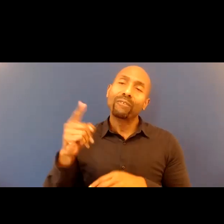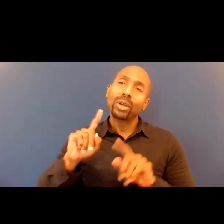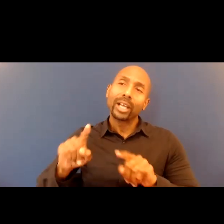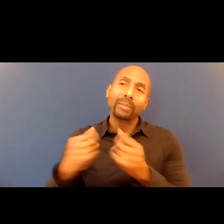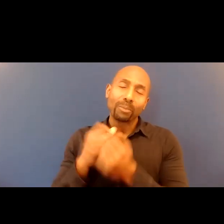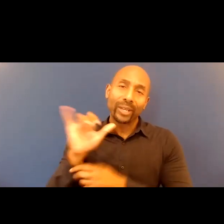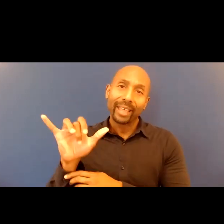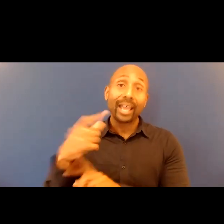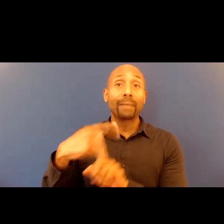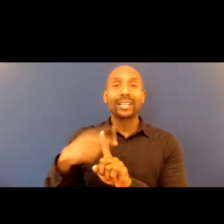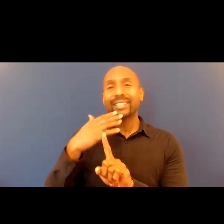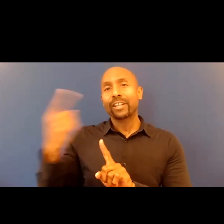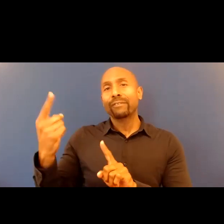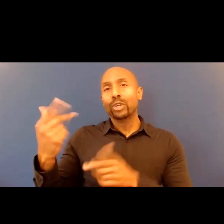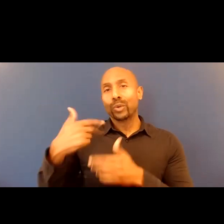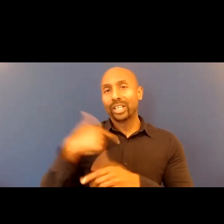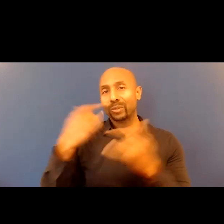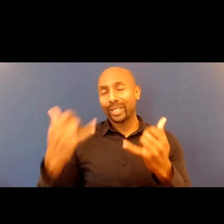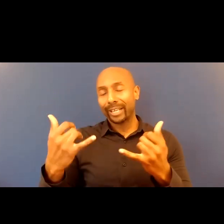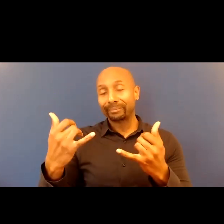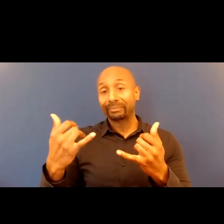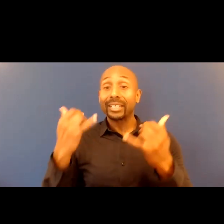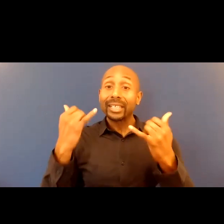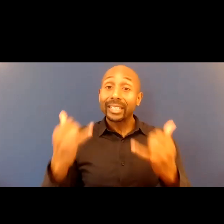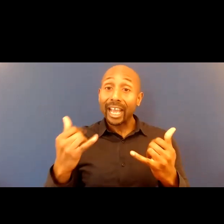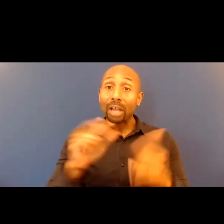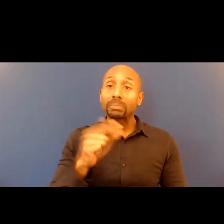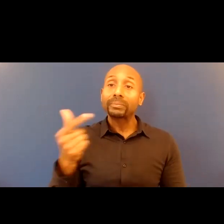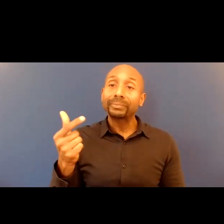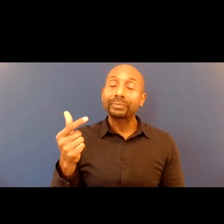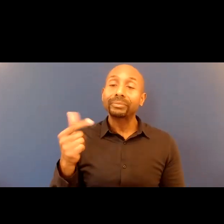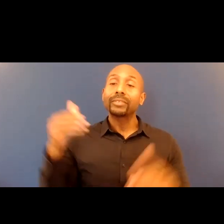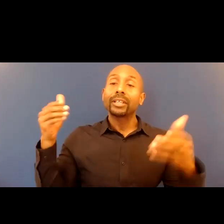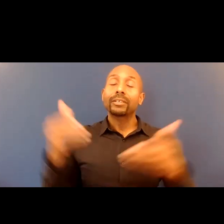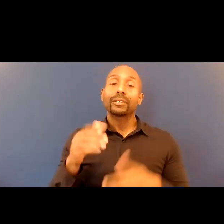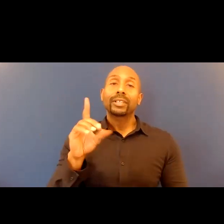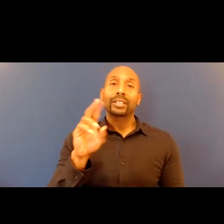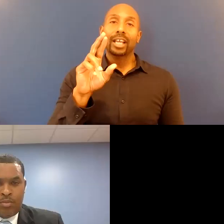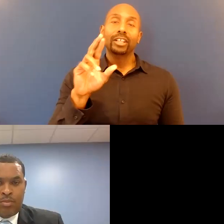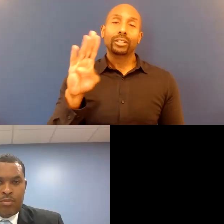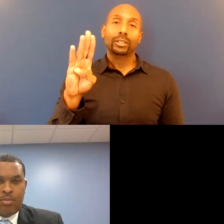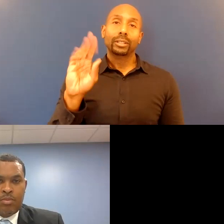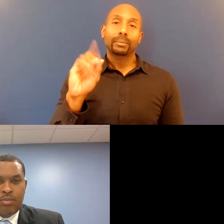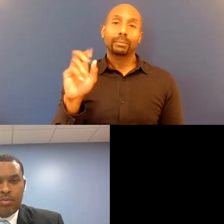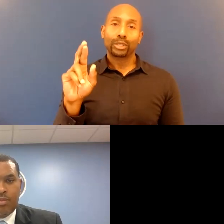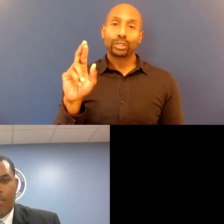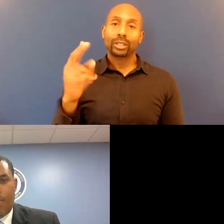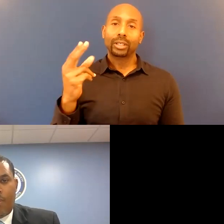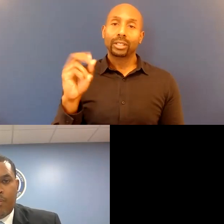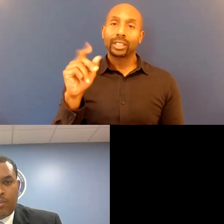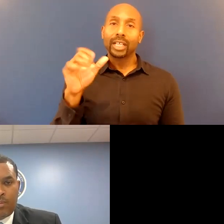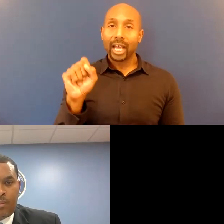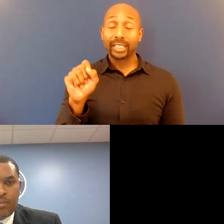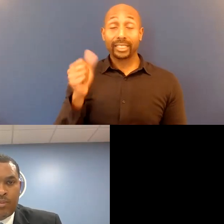to introduce Dr. Booker Hodges. Dr. Hodges is currently Assistant Commissioner of Law Enforcement